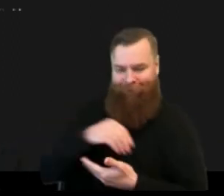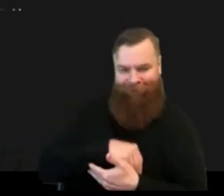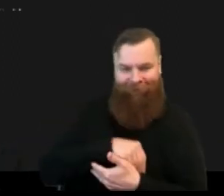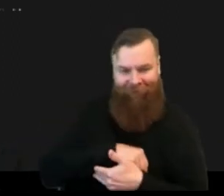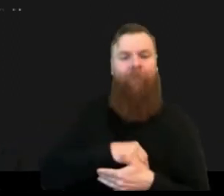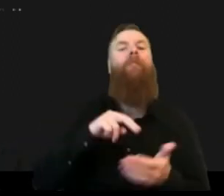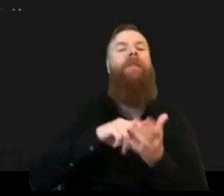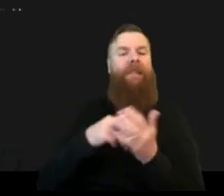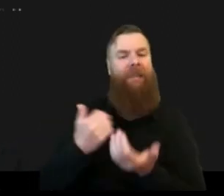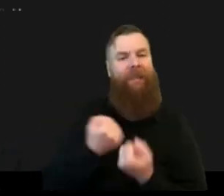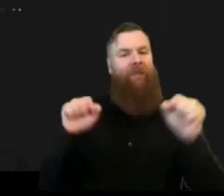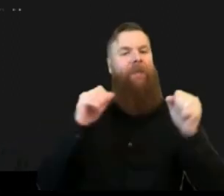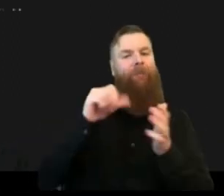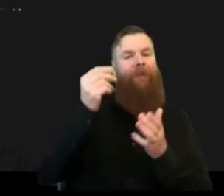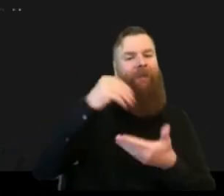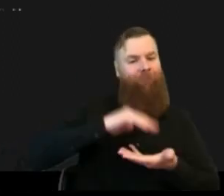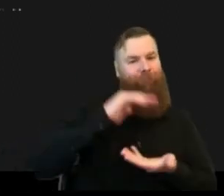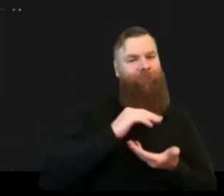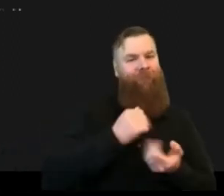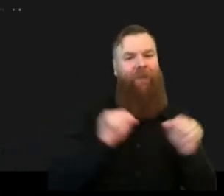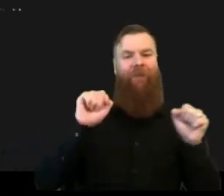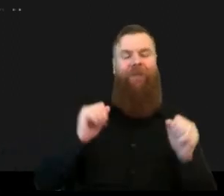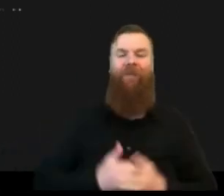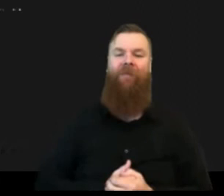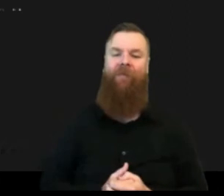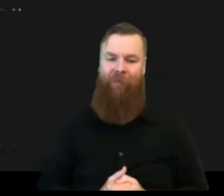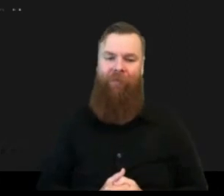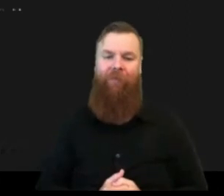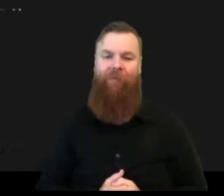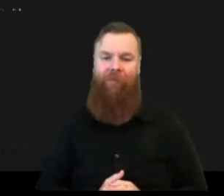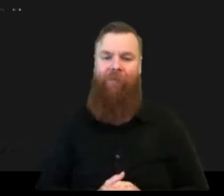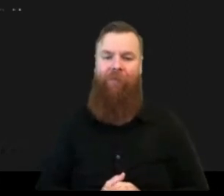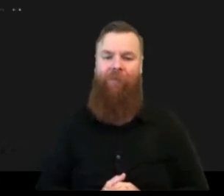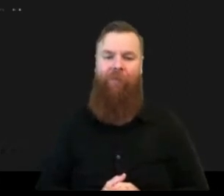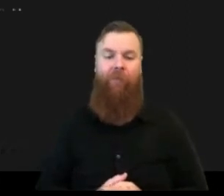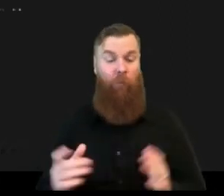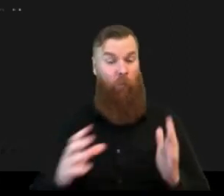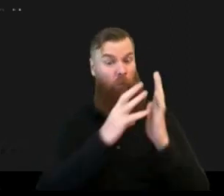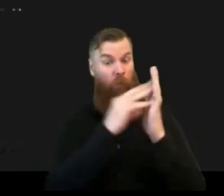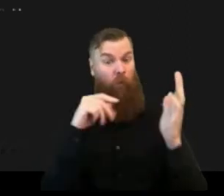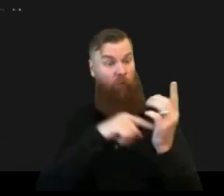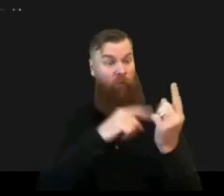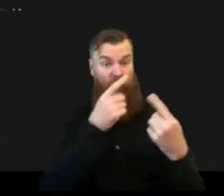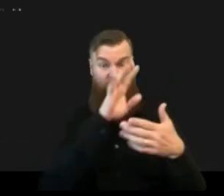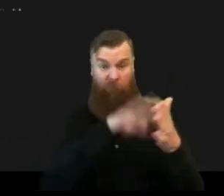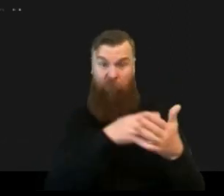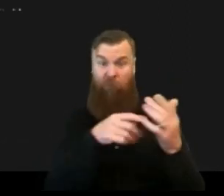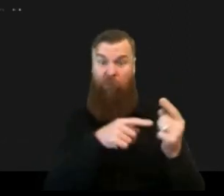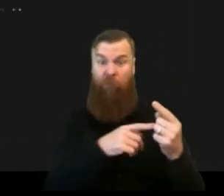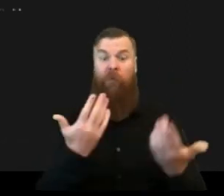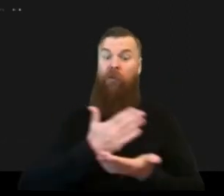with a model that's shared among all the responders everyone can have the same uh understanding